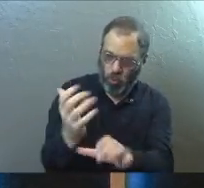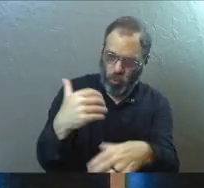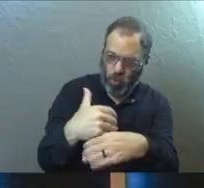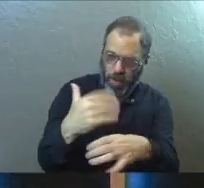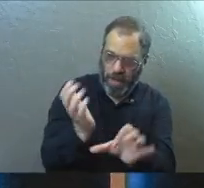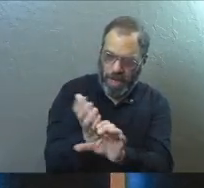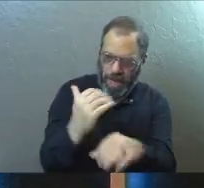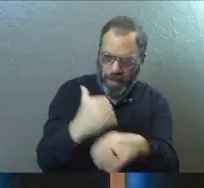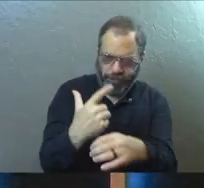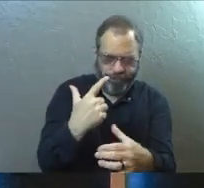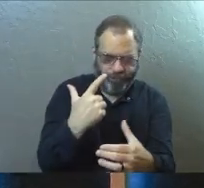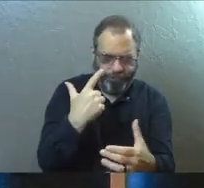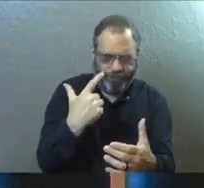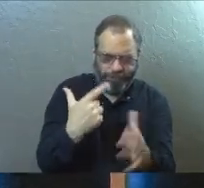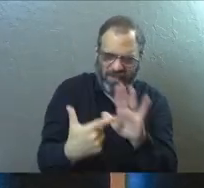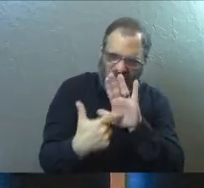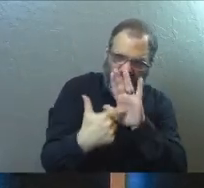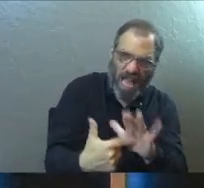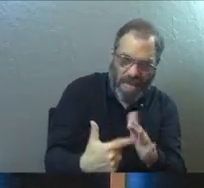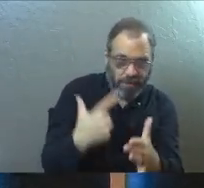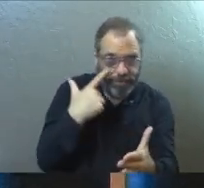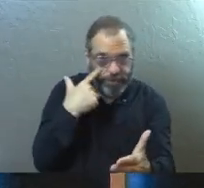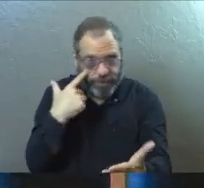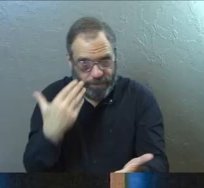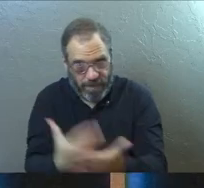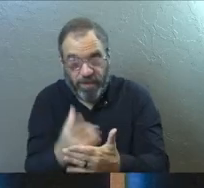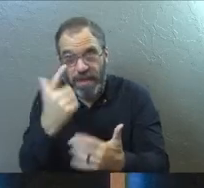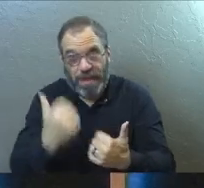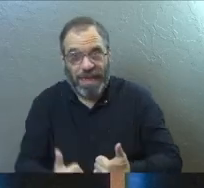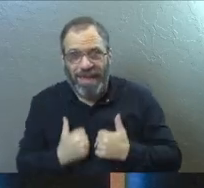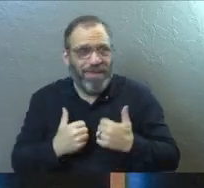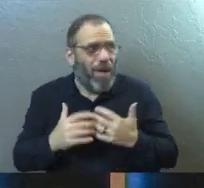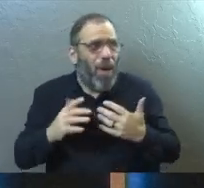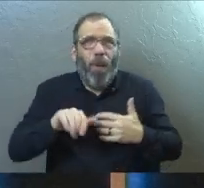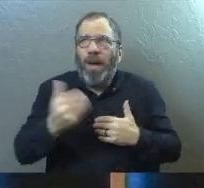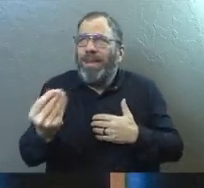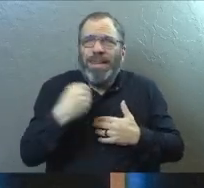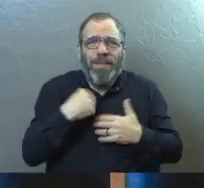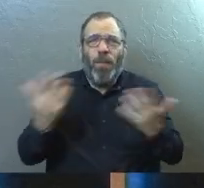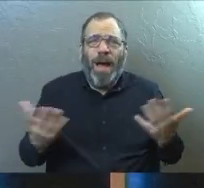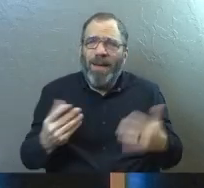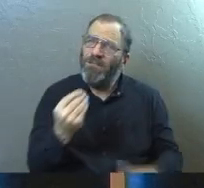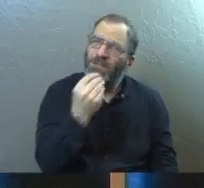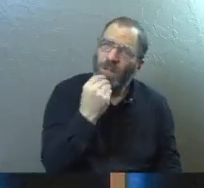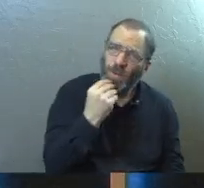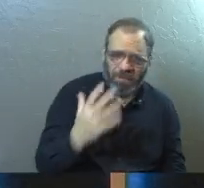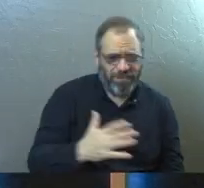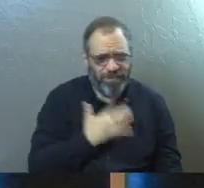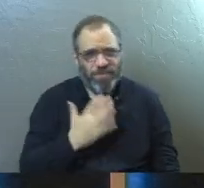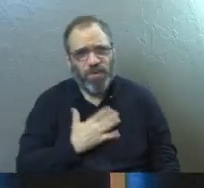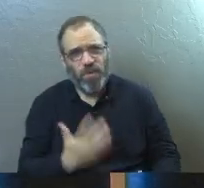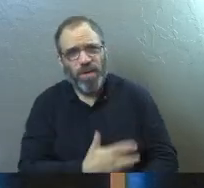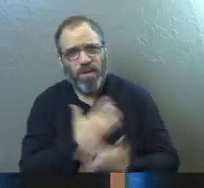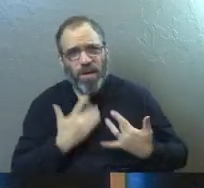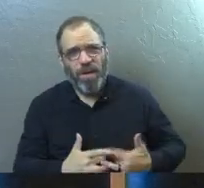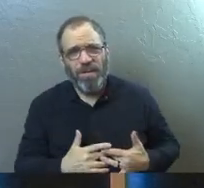signs and evidence that he exists. And what else has he given us? He's given us food and joyful hearts.